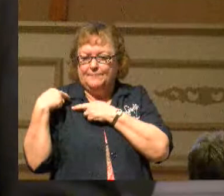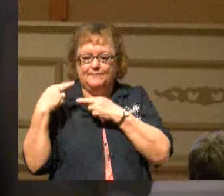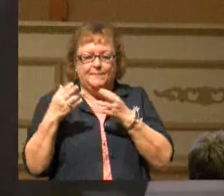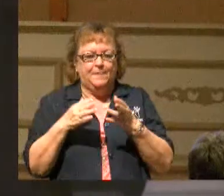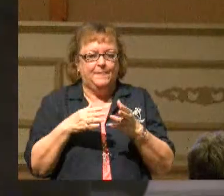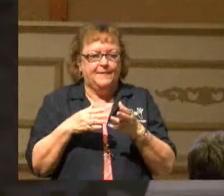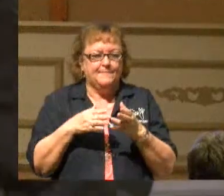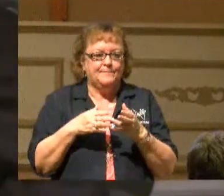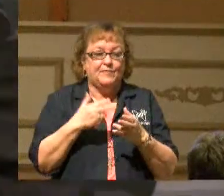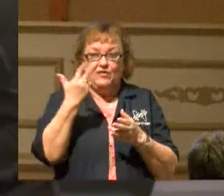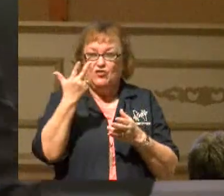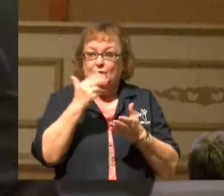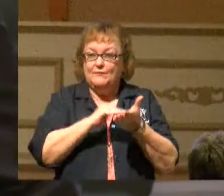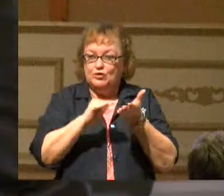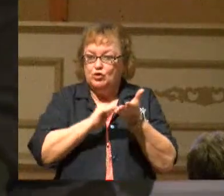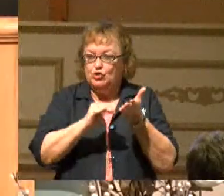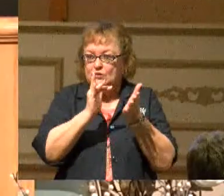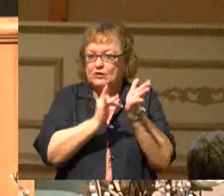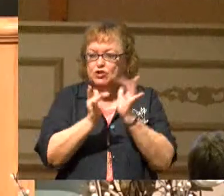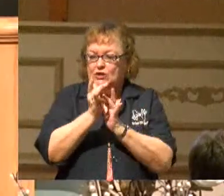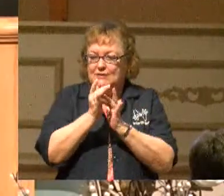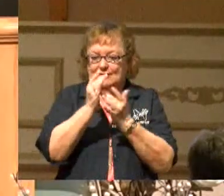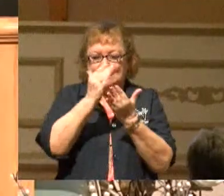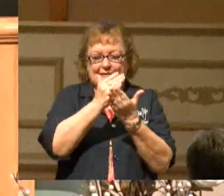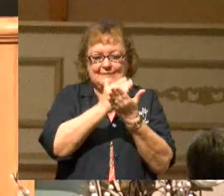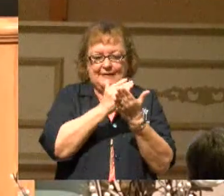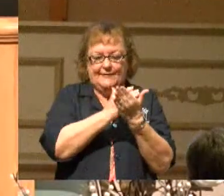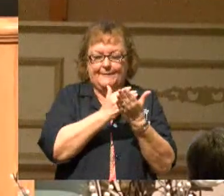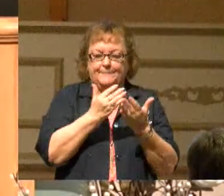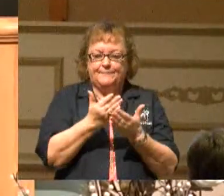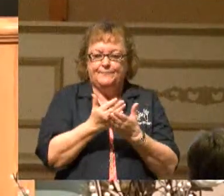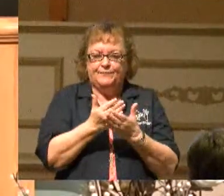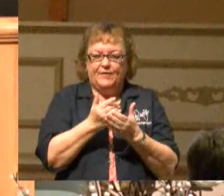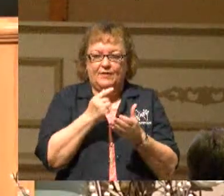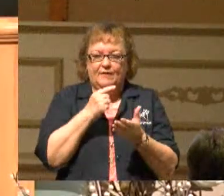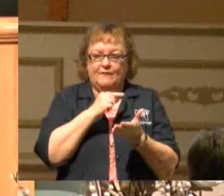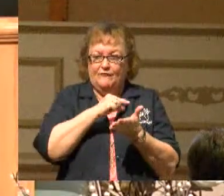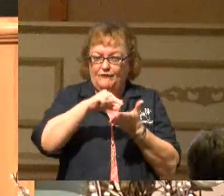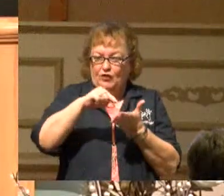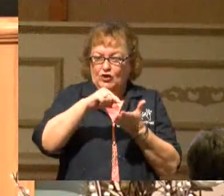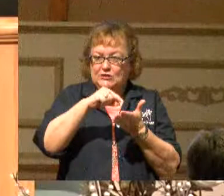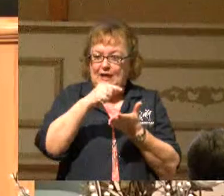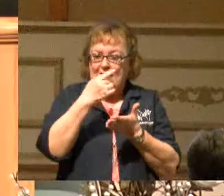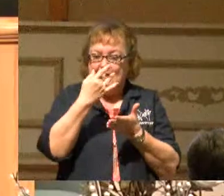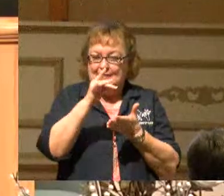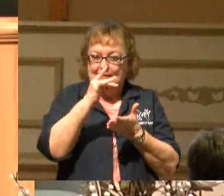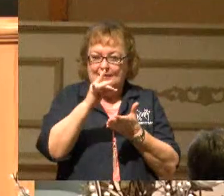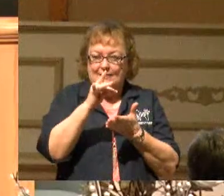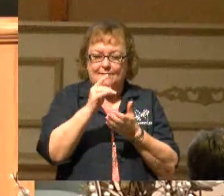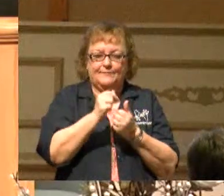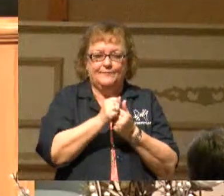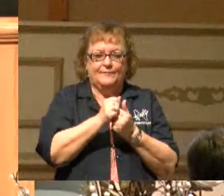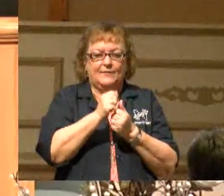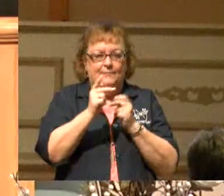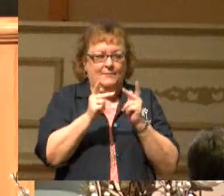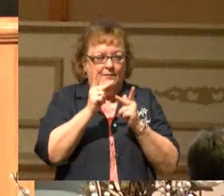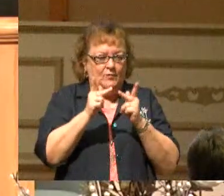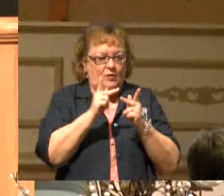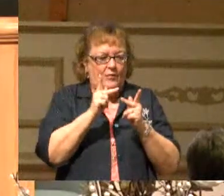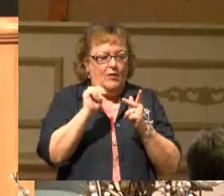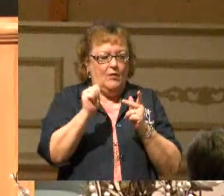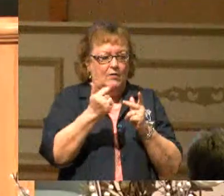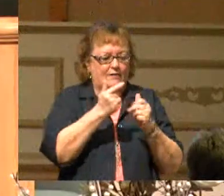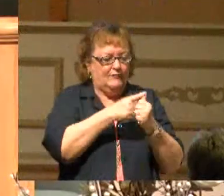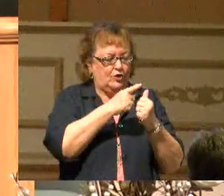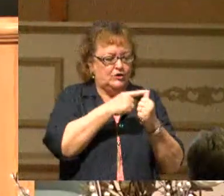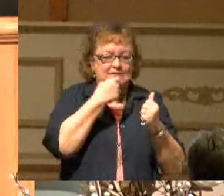Let's look at three of these excuses that Jesus listed here. Verse 18, the Bible says, And they all with one consent began to make excuse. The